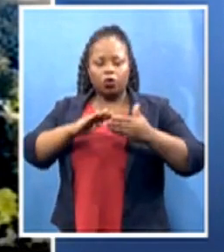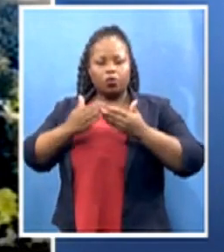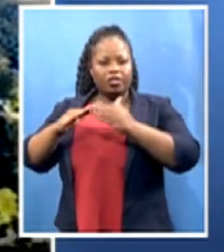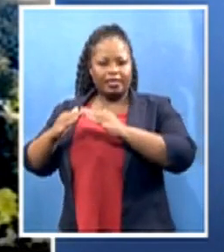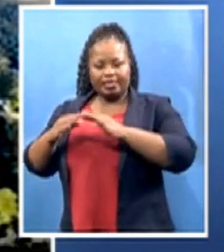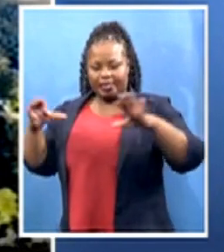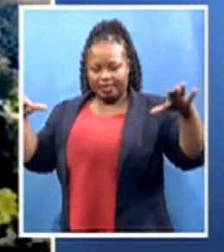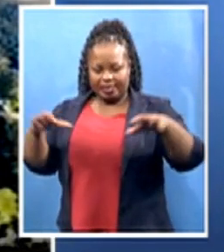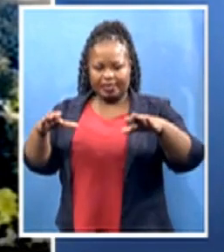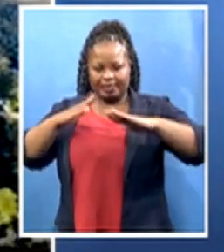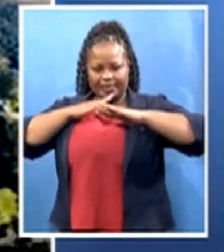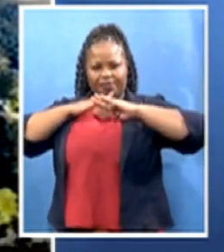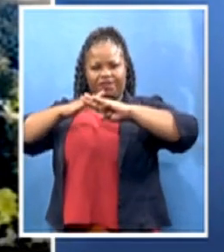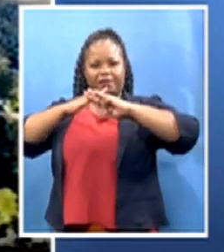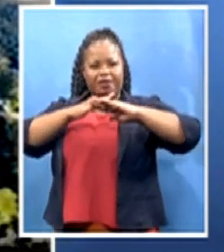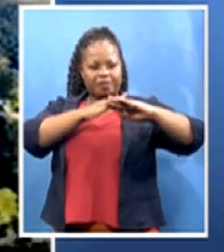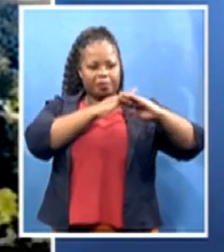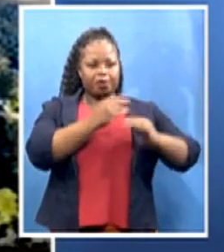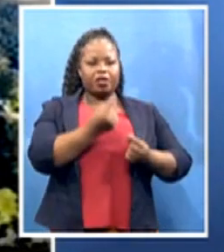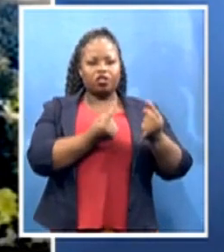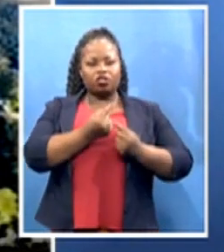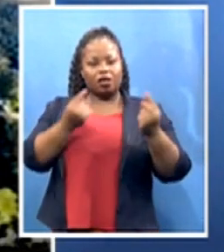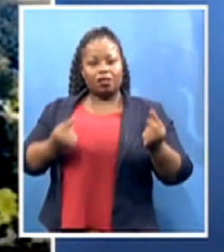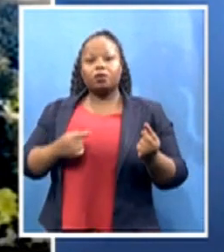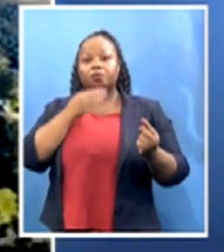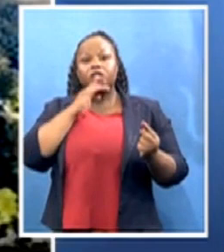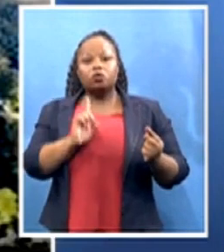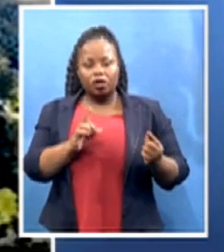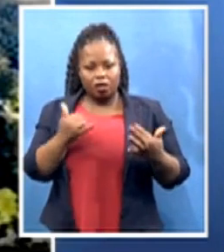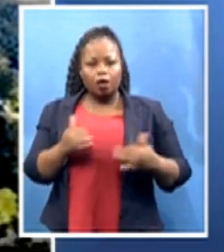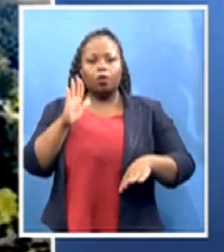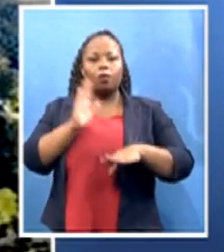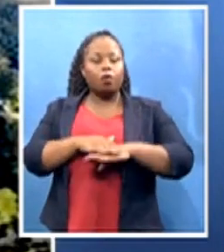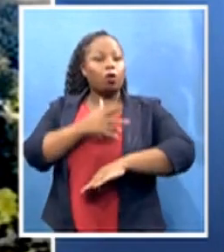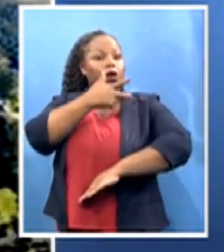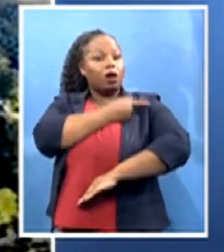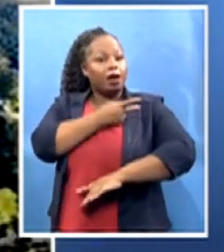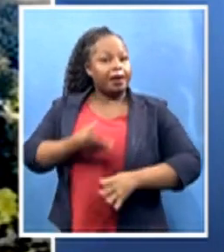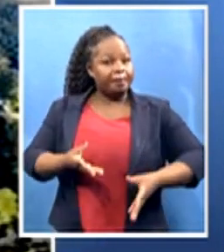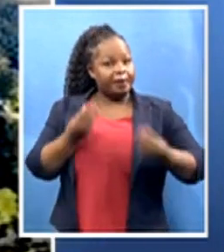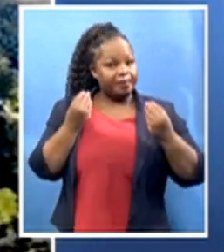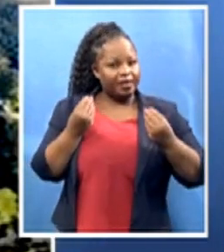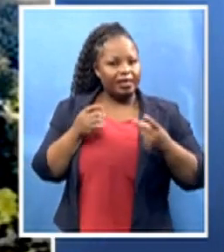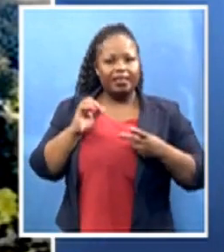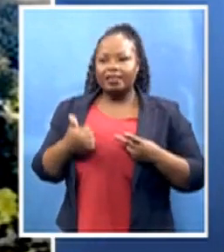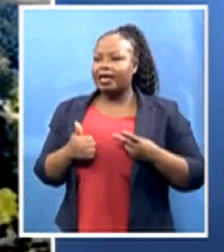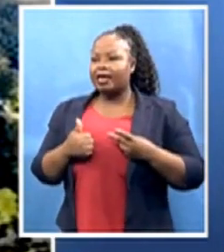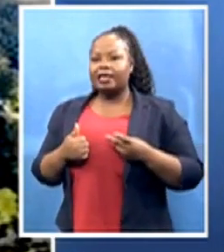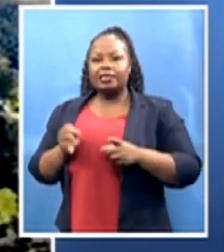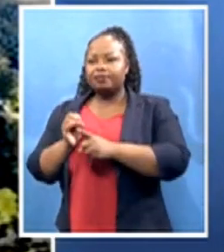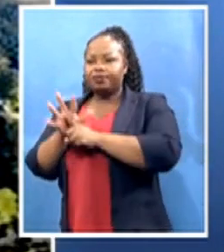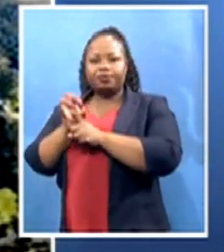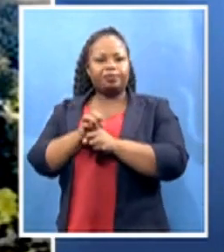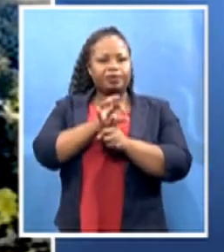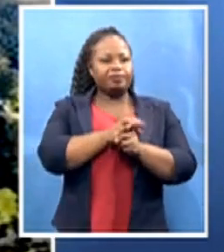And what that means is that the more people that are vaccinated, the less chance there is for the virus to move between people